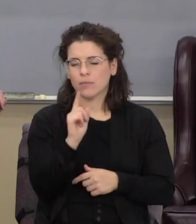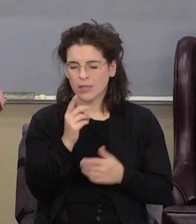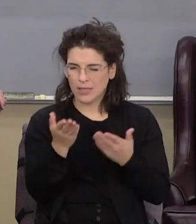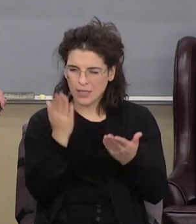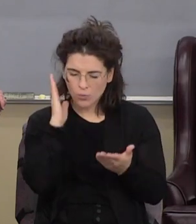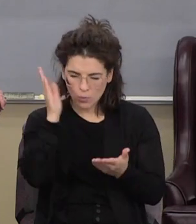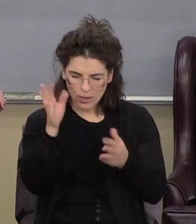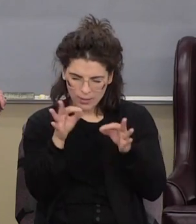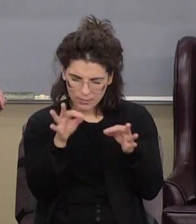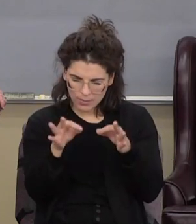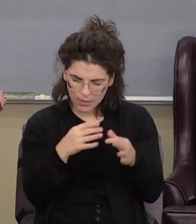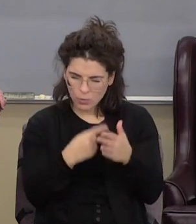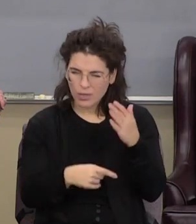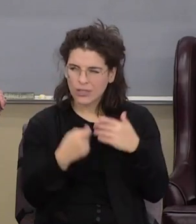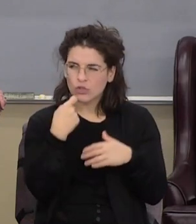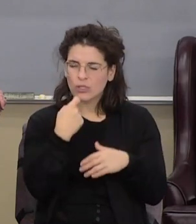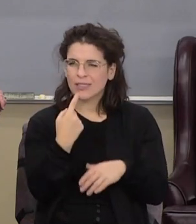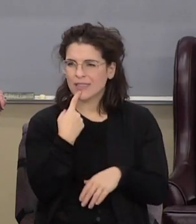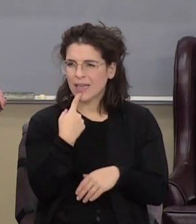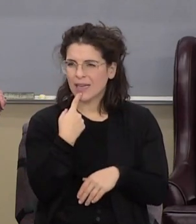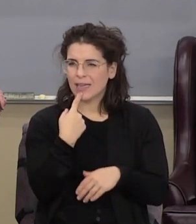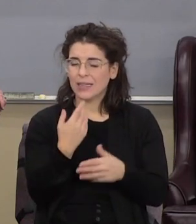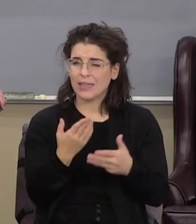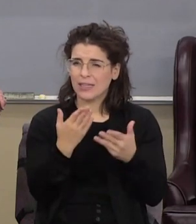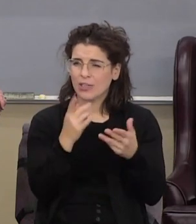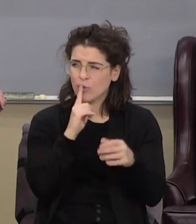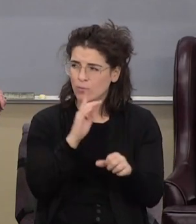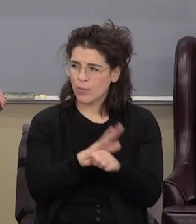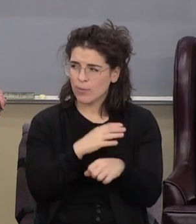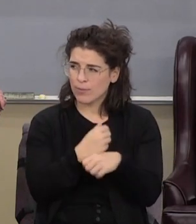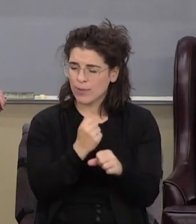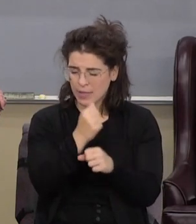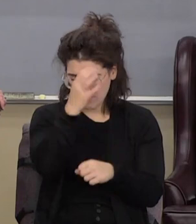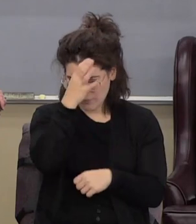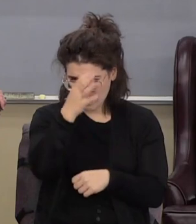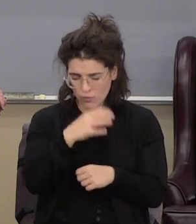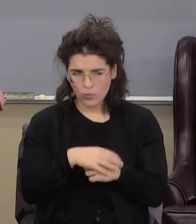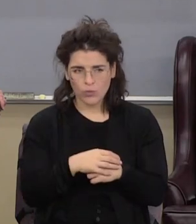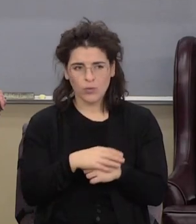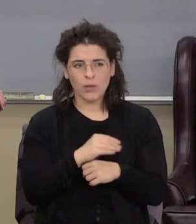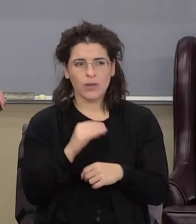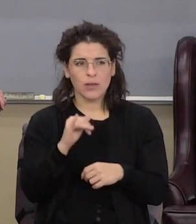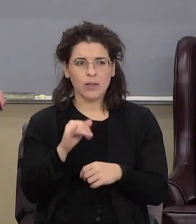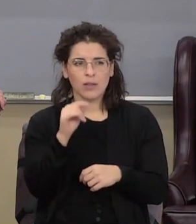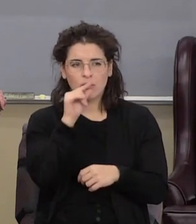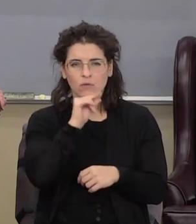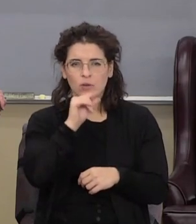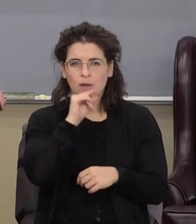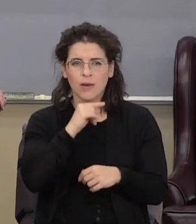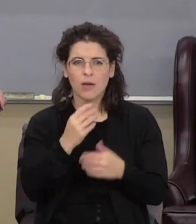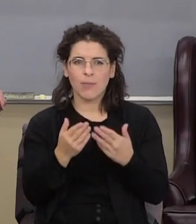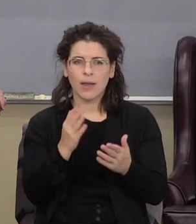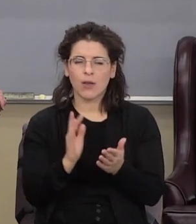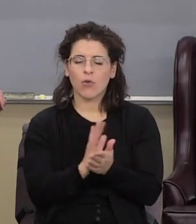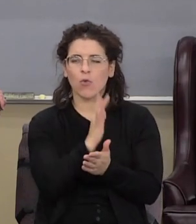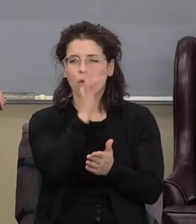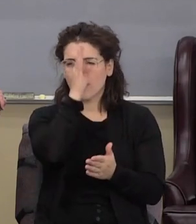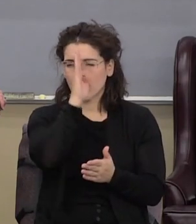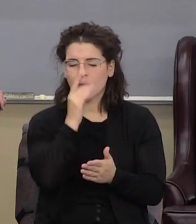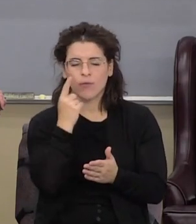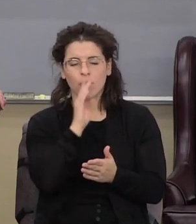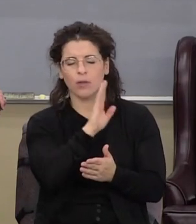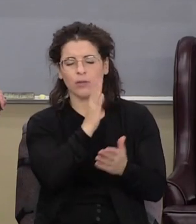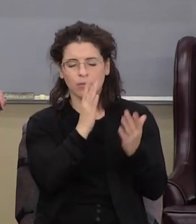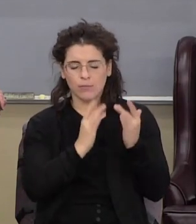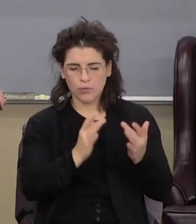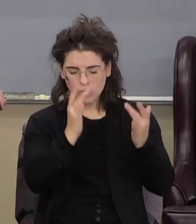explain what he just said. Here are the promises made unto the fathers. And that the Gentiles might glorify God for his mercy